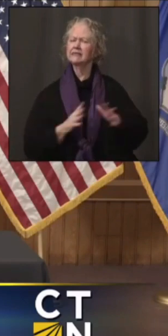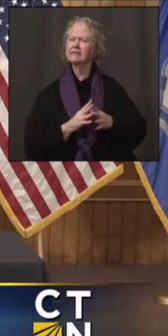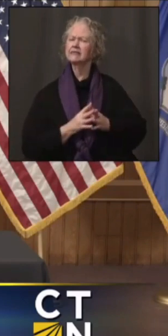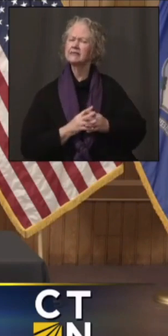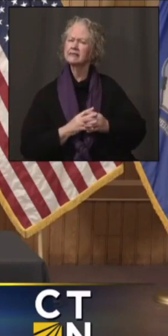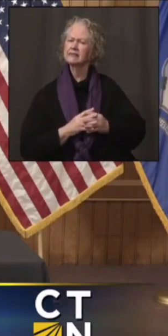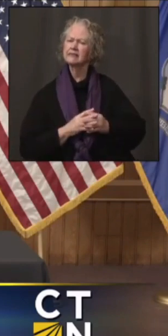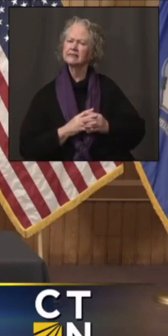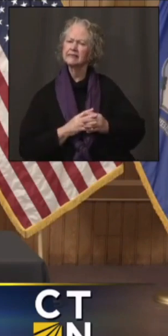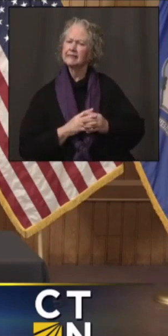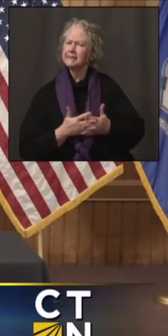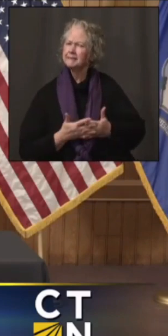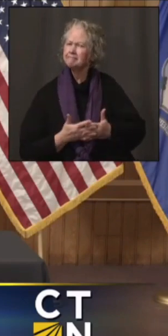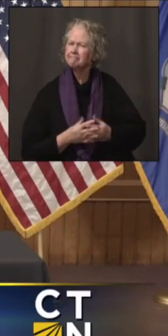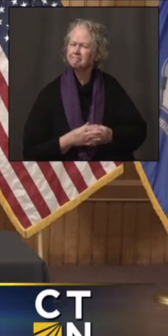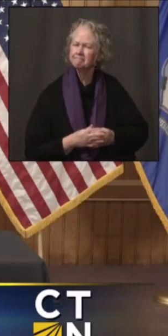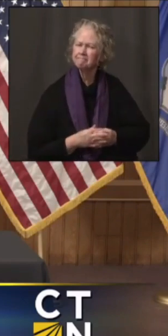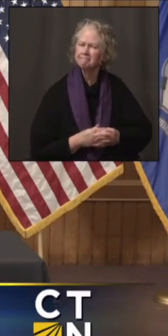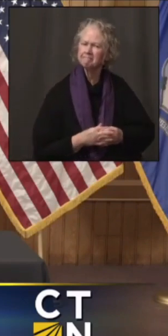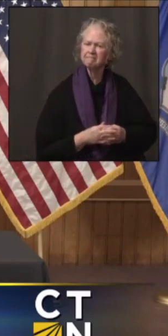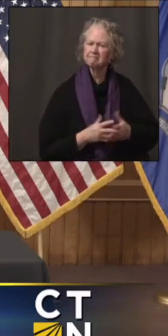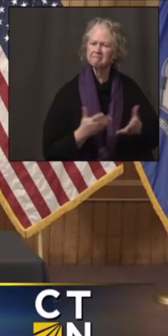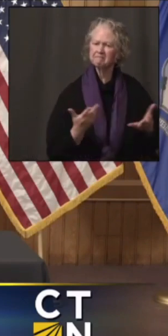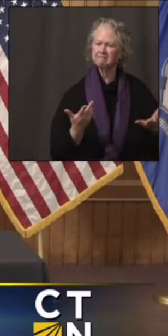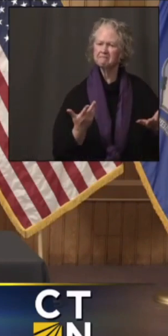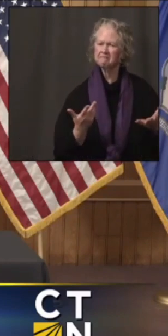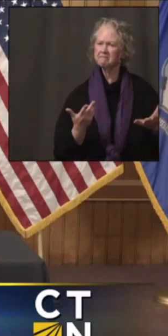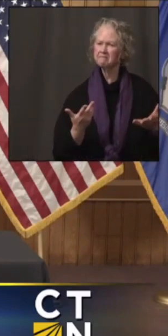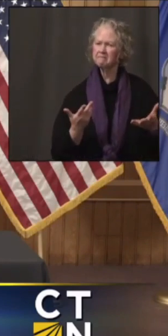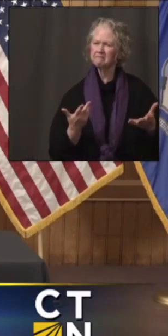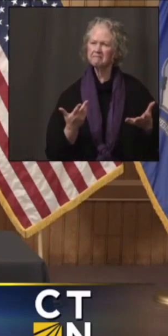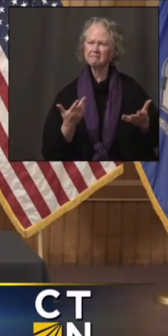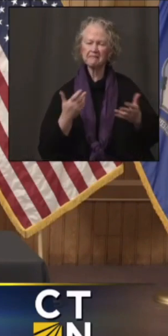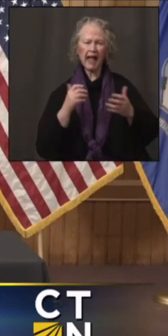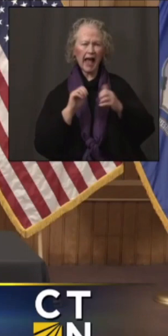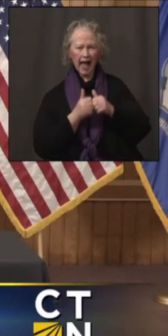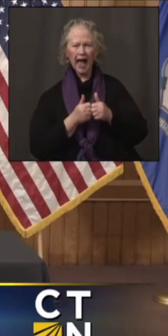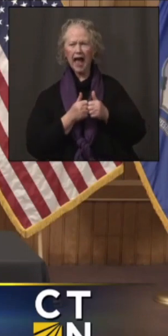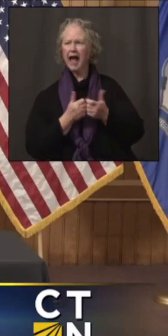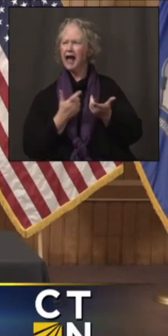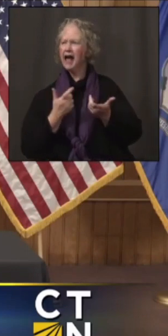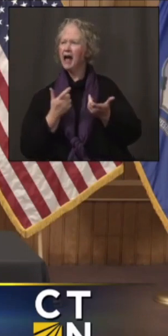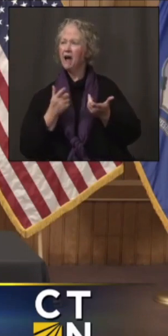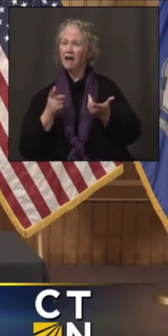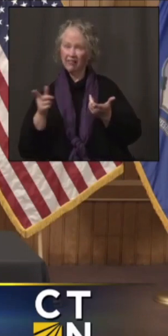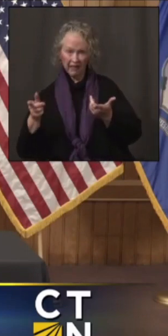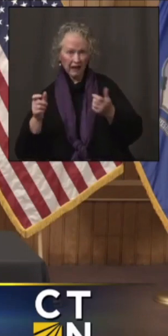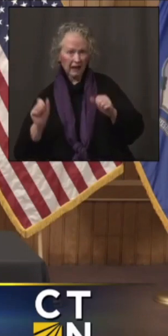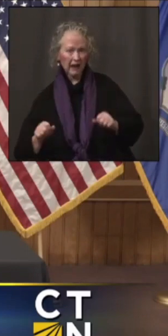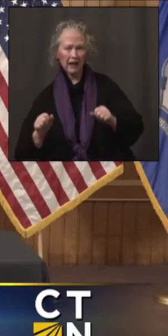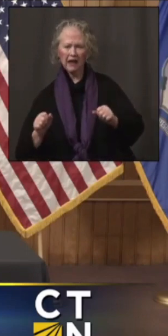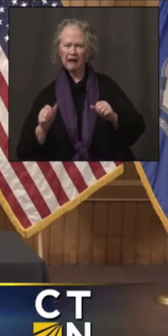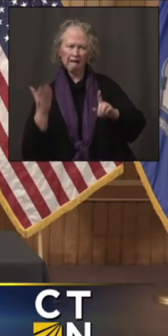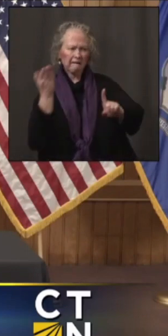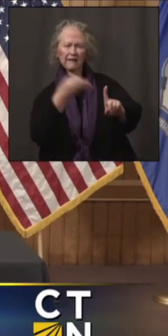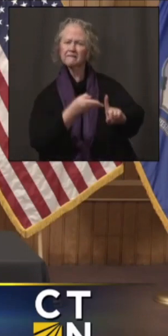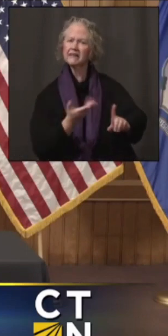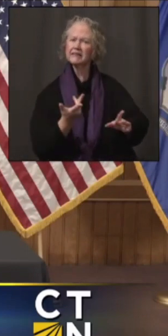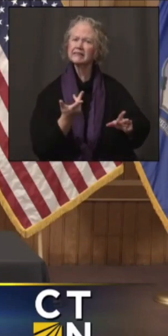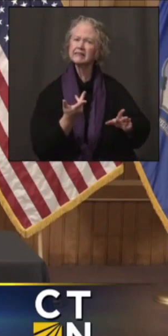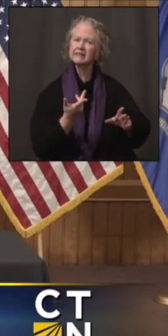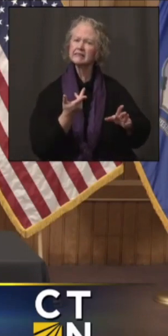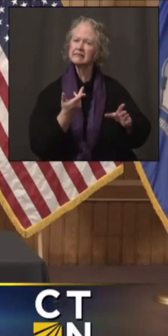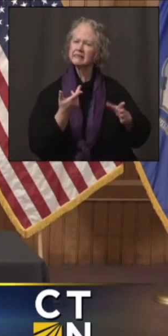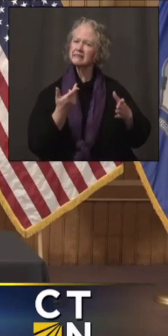Is there, is there anything that they can tell you at this point or if they revisit with you that might make that the